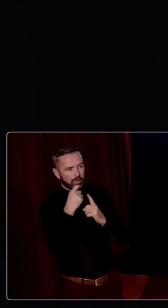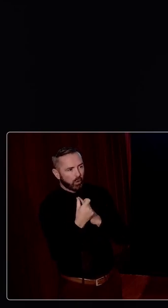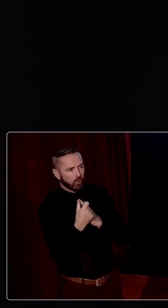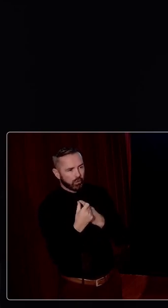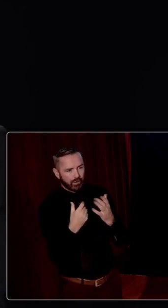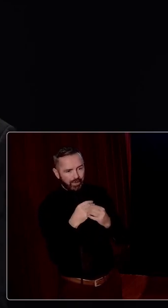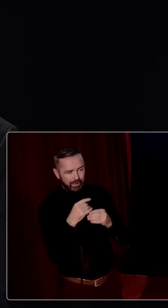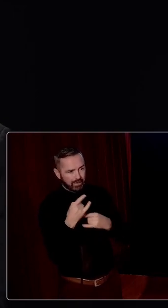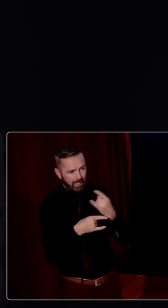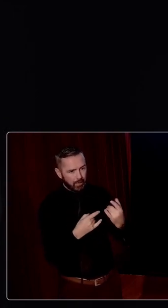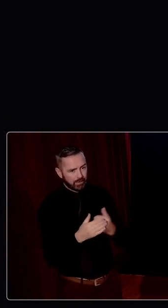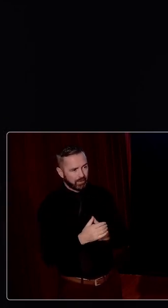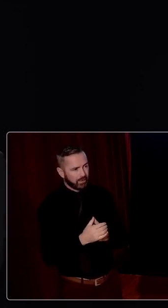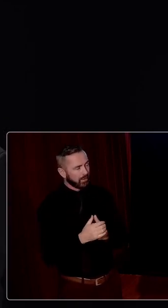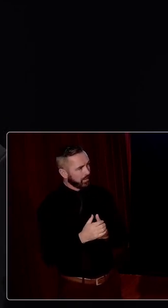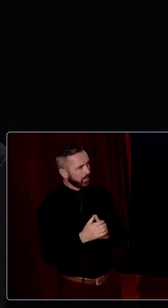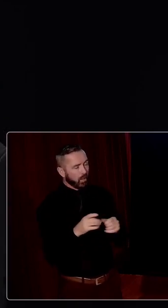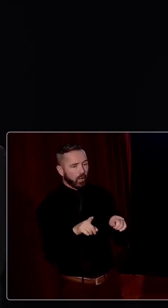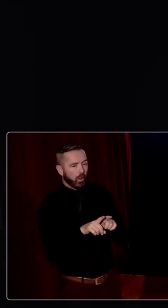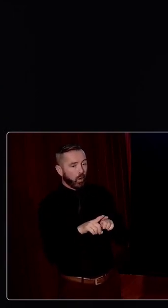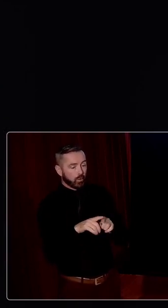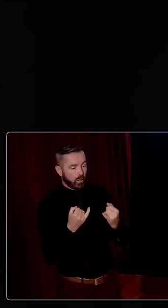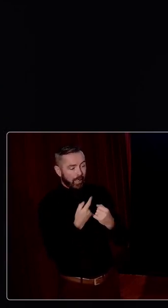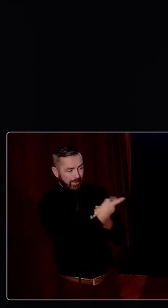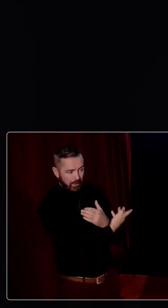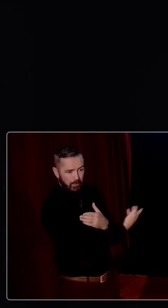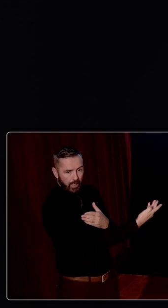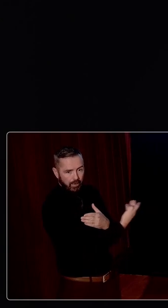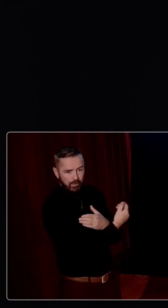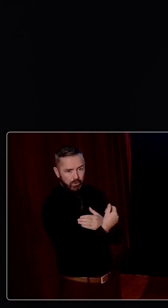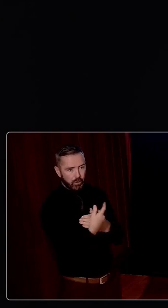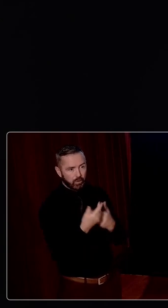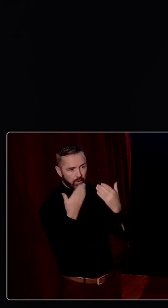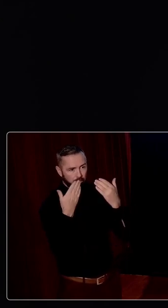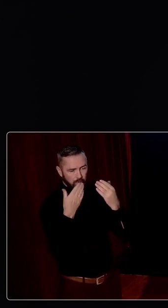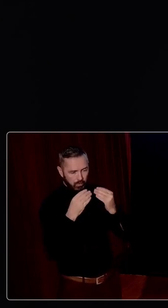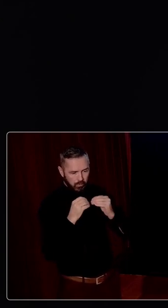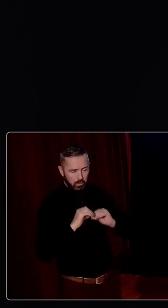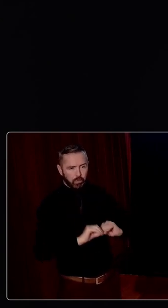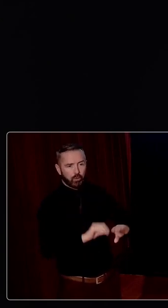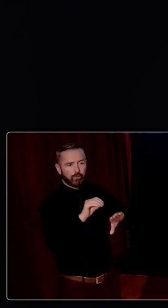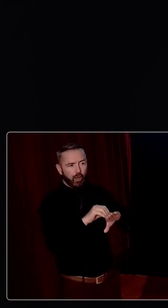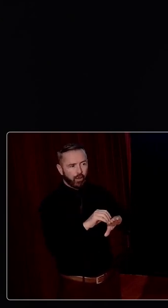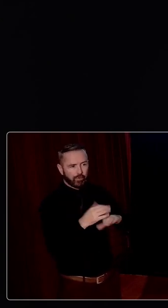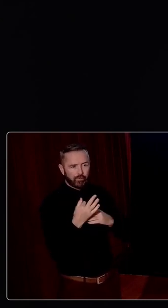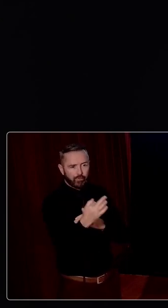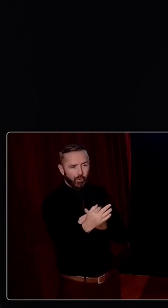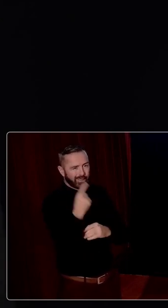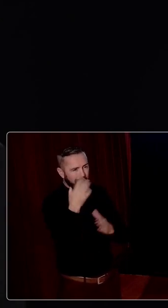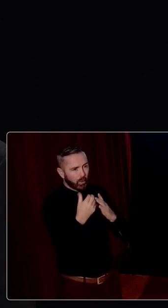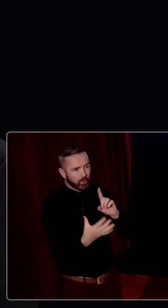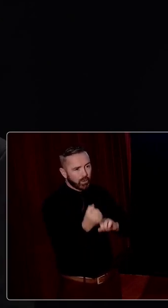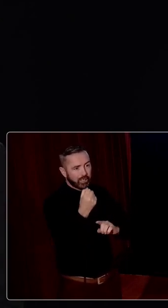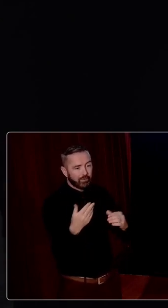Those that occurred concurrent to events and also just as this panel has done to project forward and look at what was achieved through